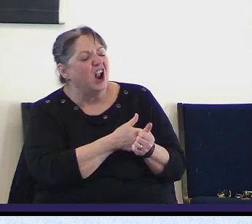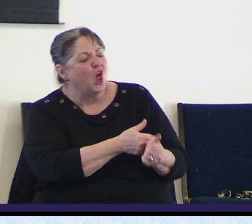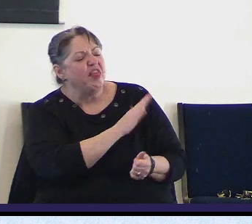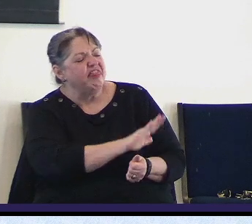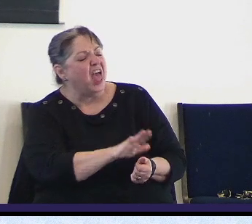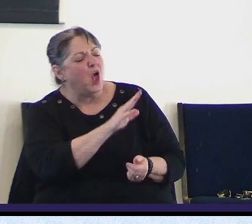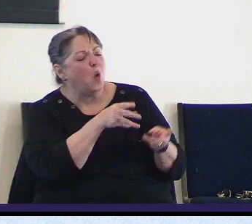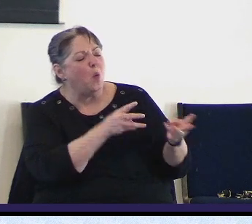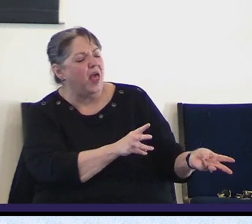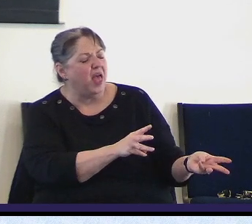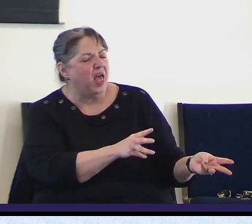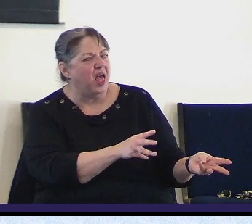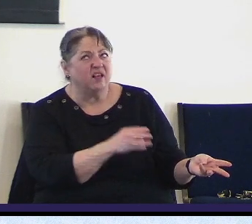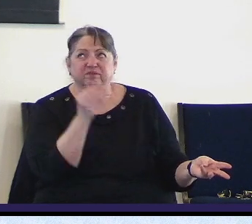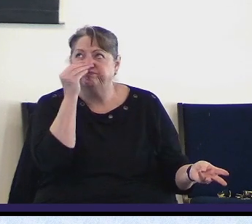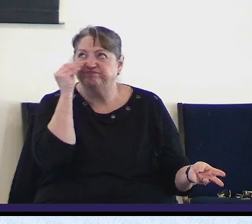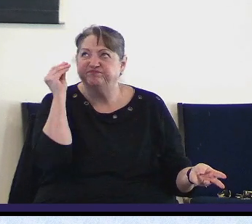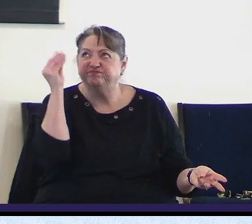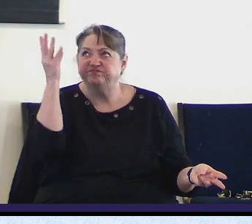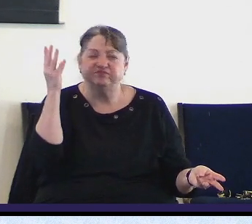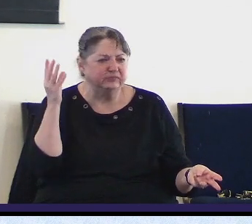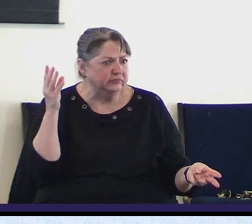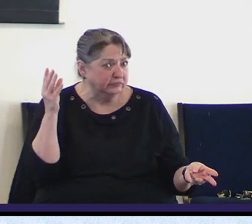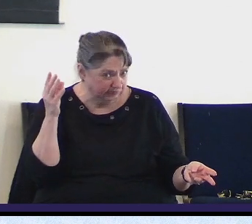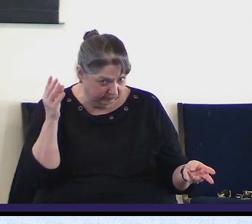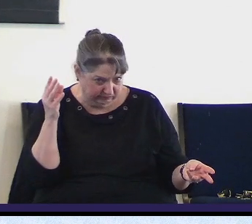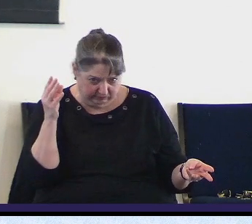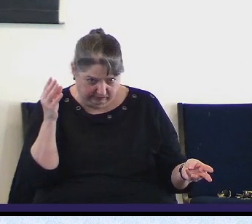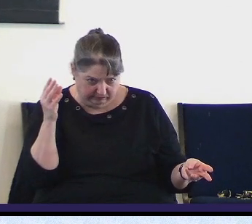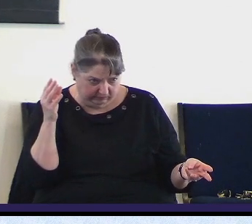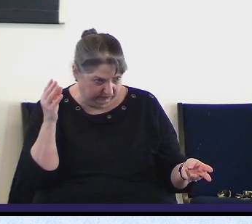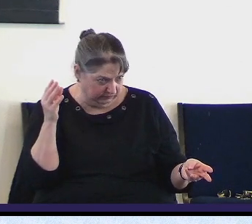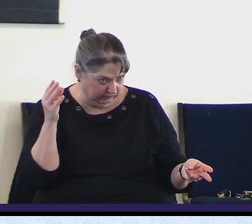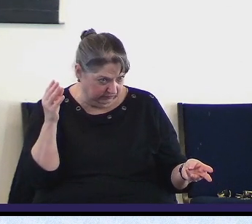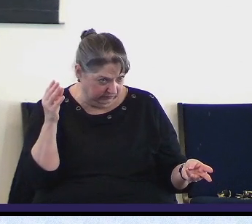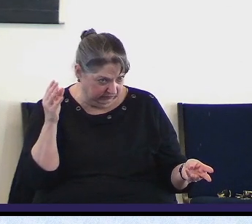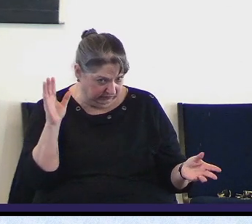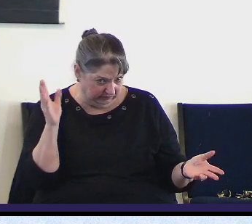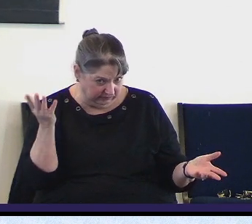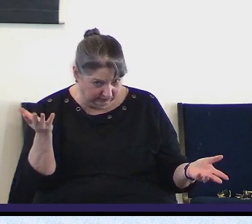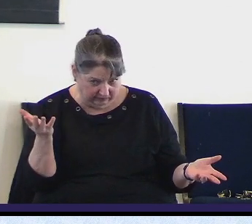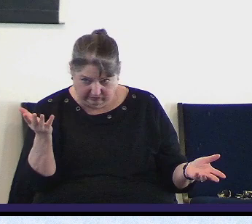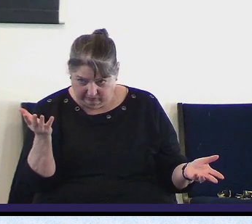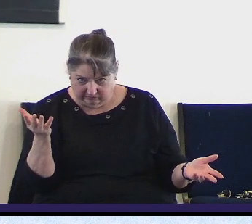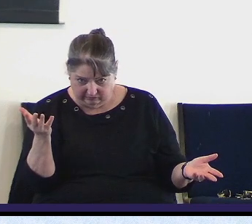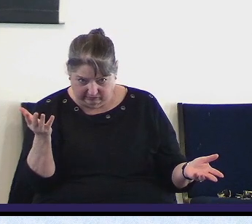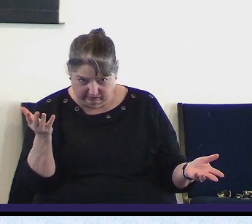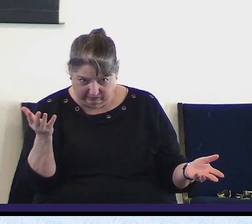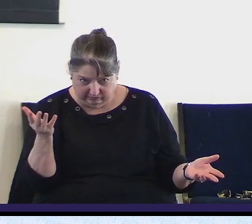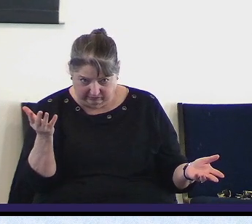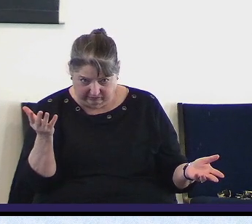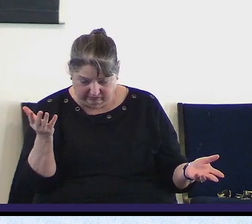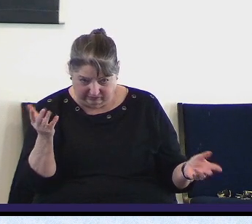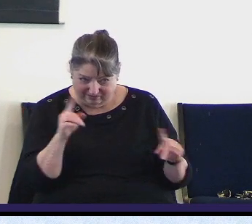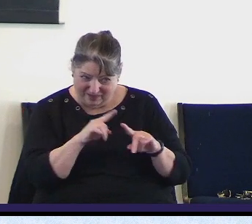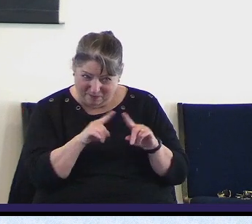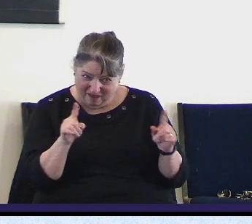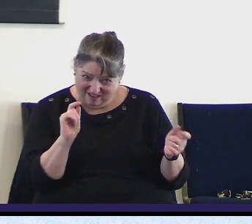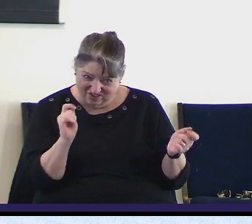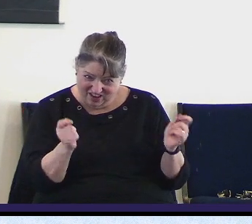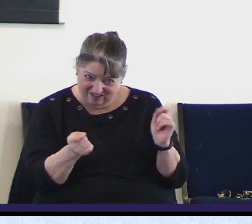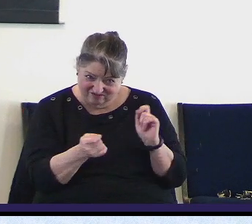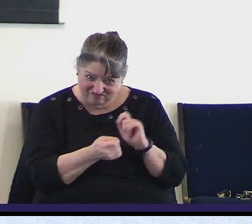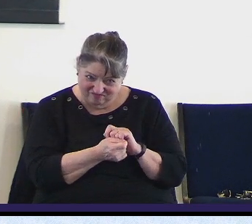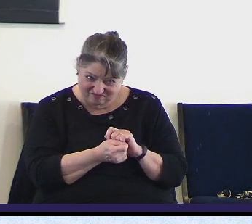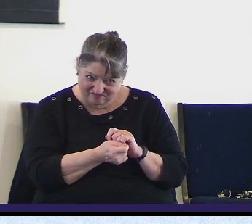thoughts and my convictions on a day-to-day basis not what he said but what social media says that's the